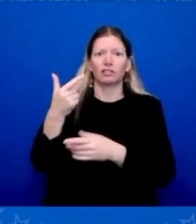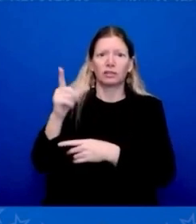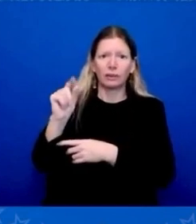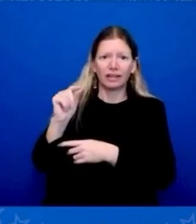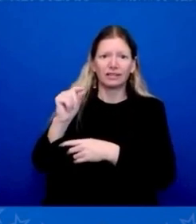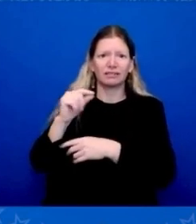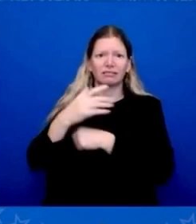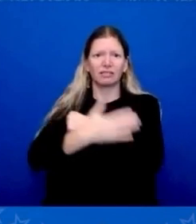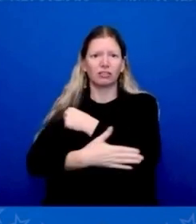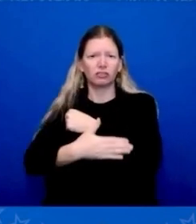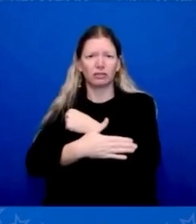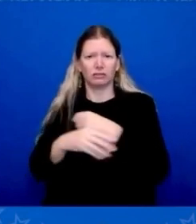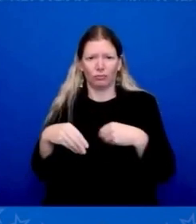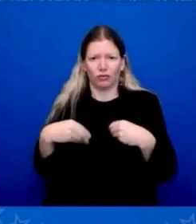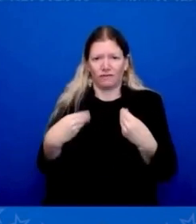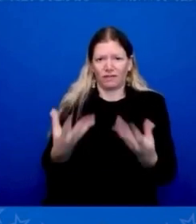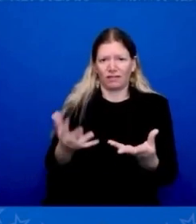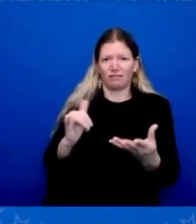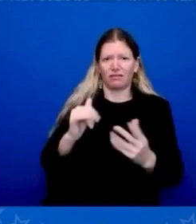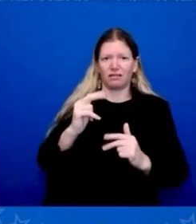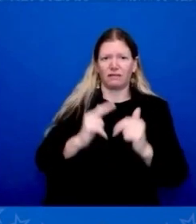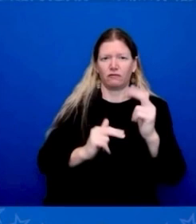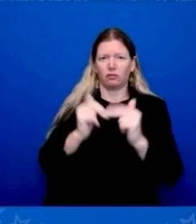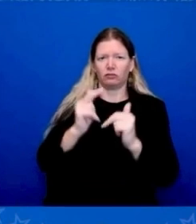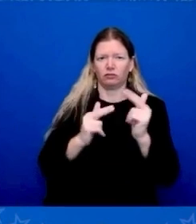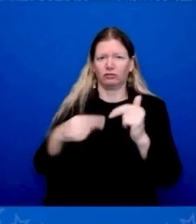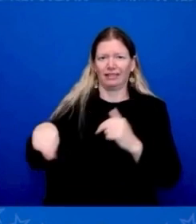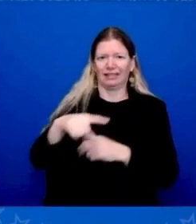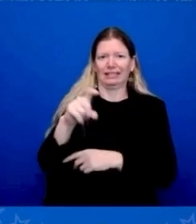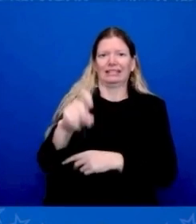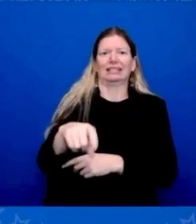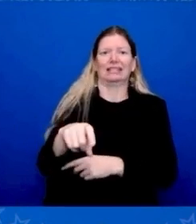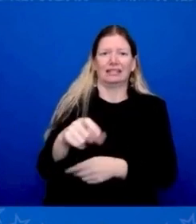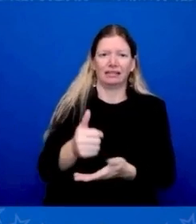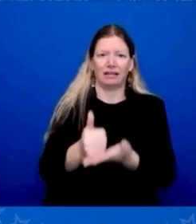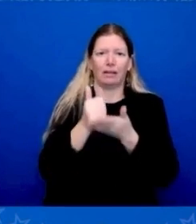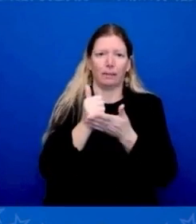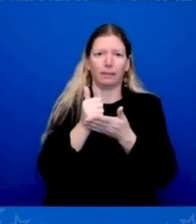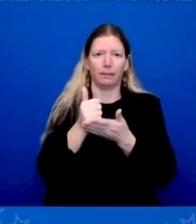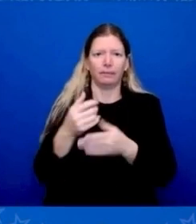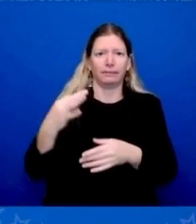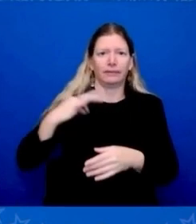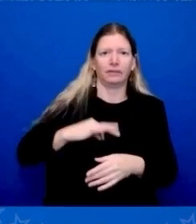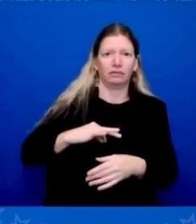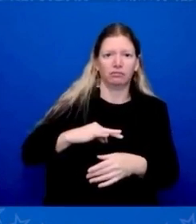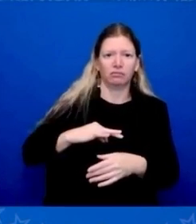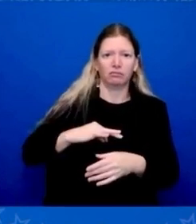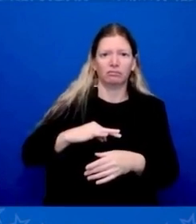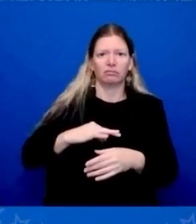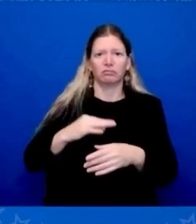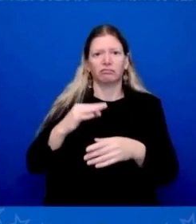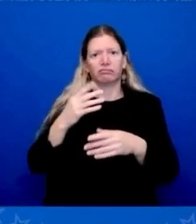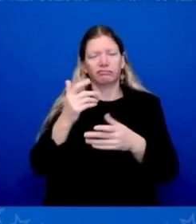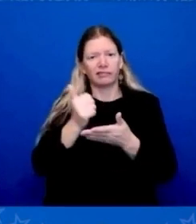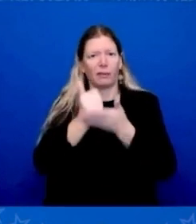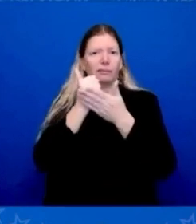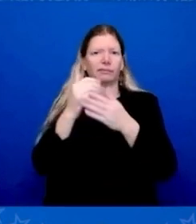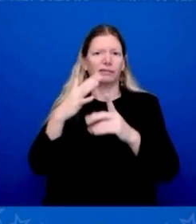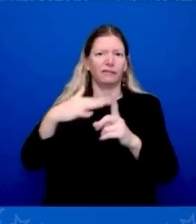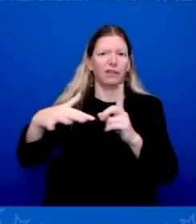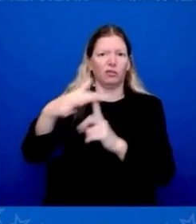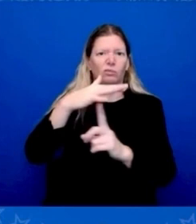addition to helping the environment overall—and the only existential threat humanity faces—even more frightening than